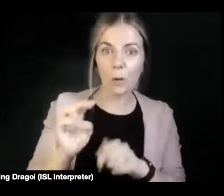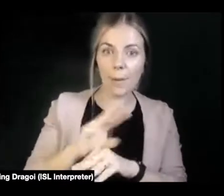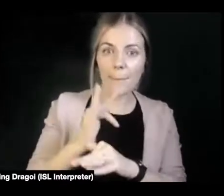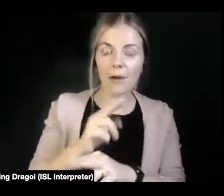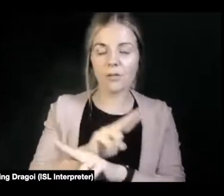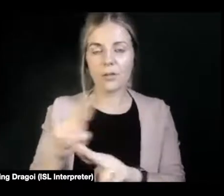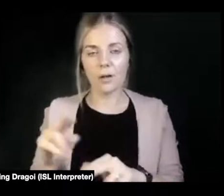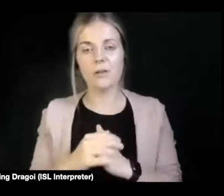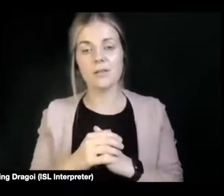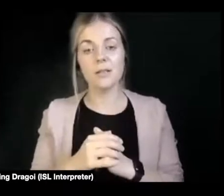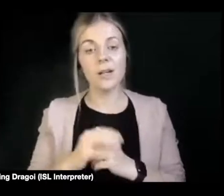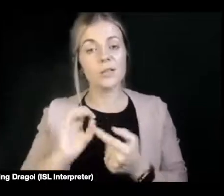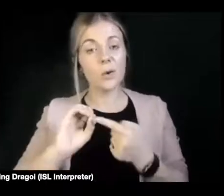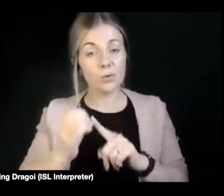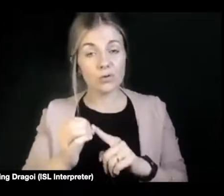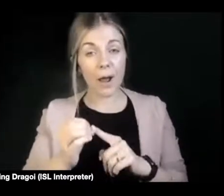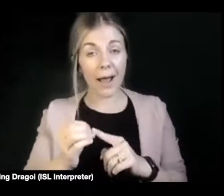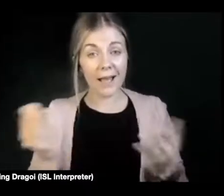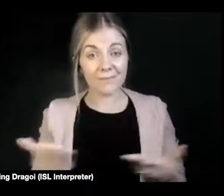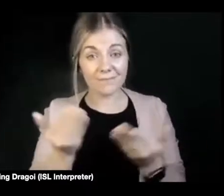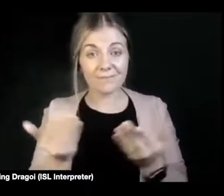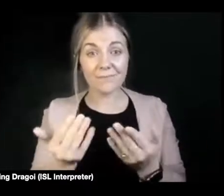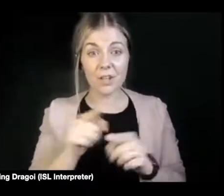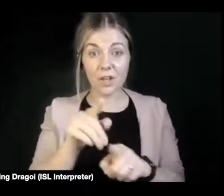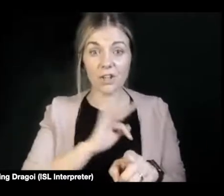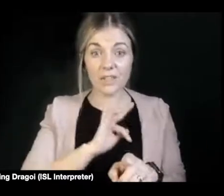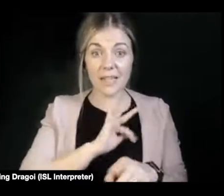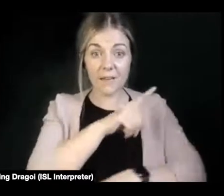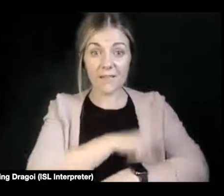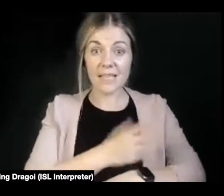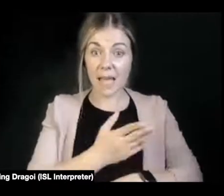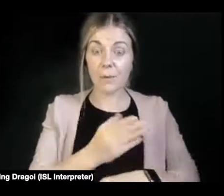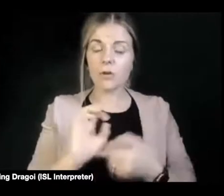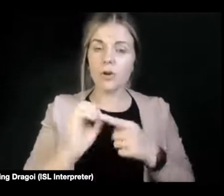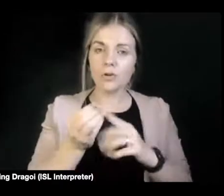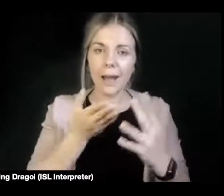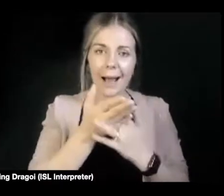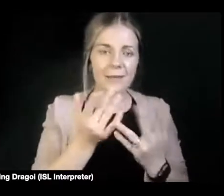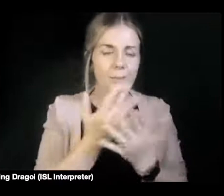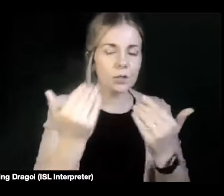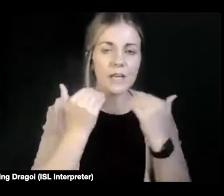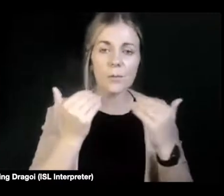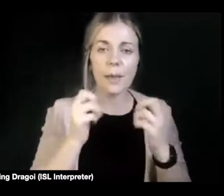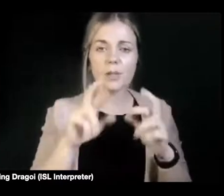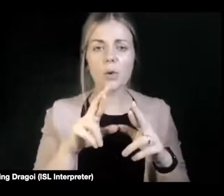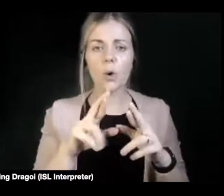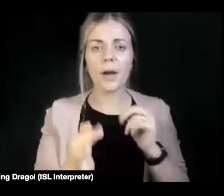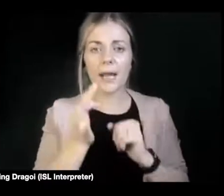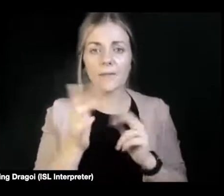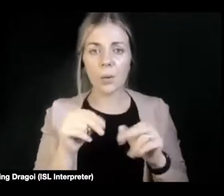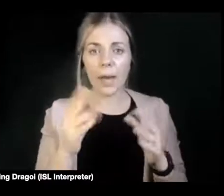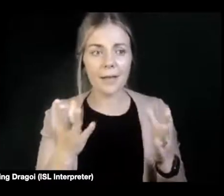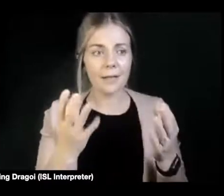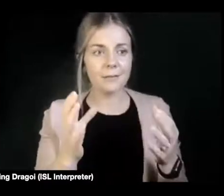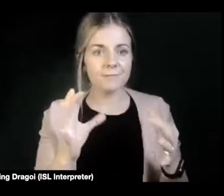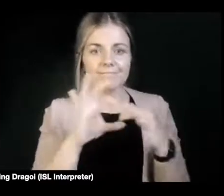possible with, you know, knowledge about your own access needs. If you can link in with other people who have, you know, similar access needs and see